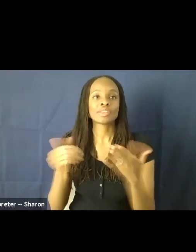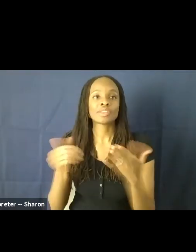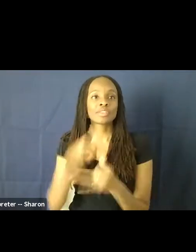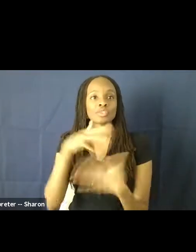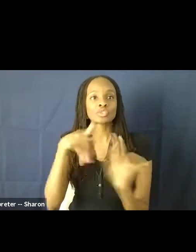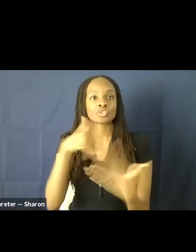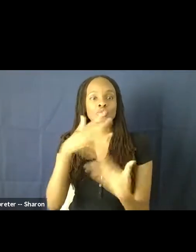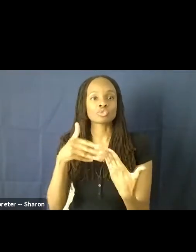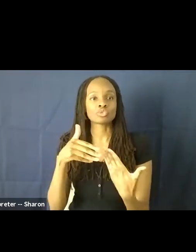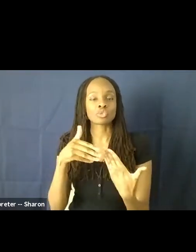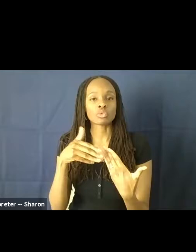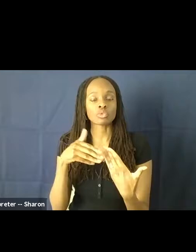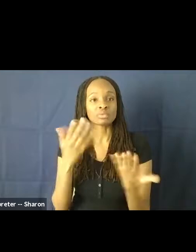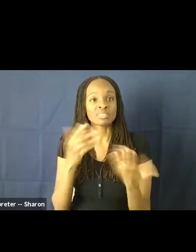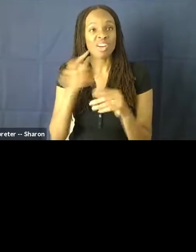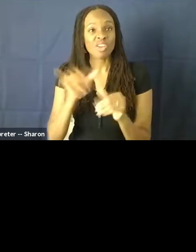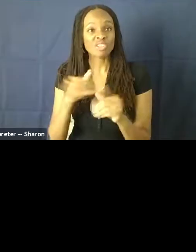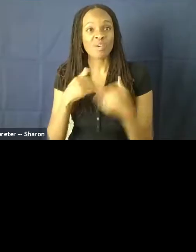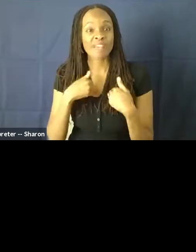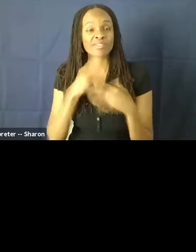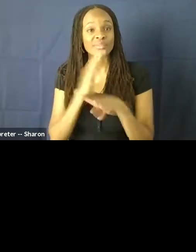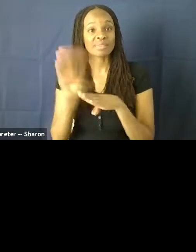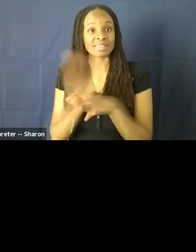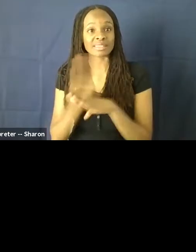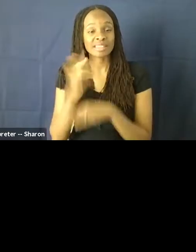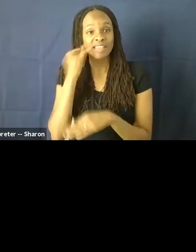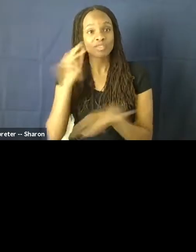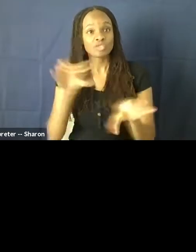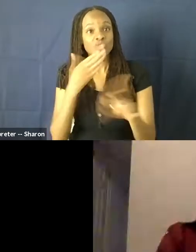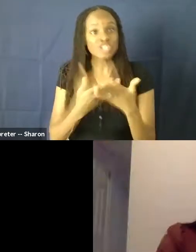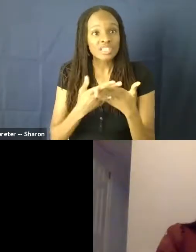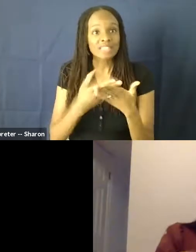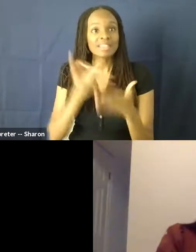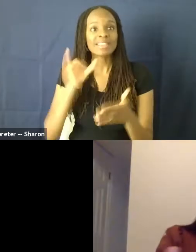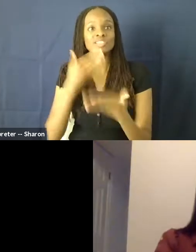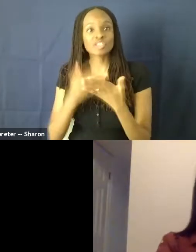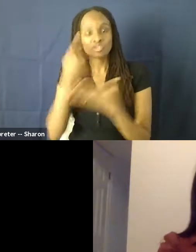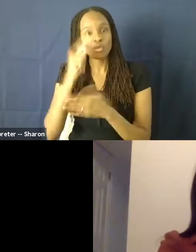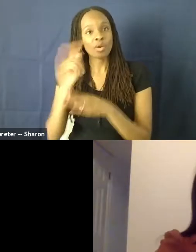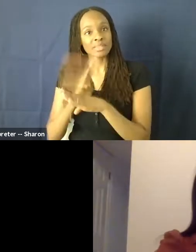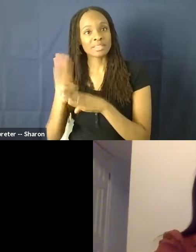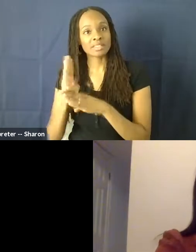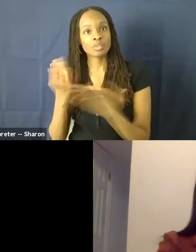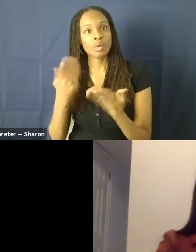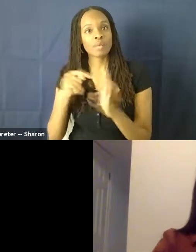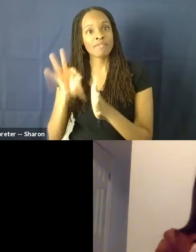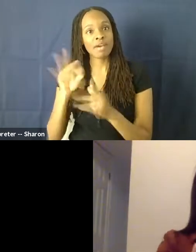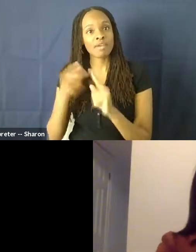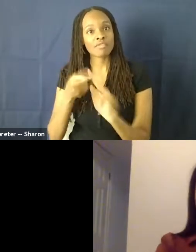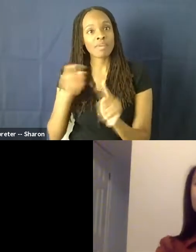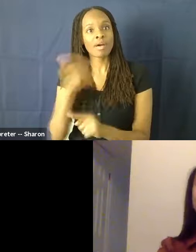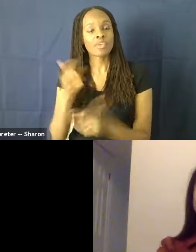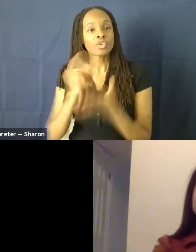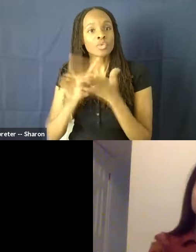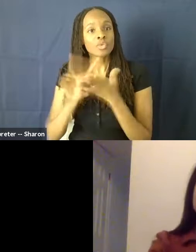business imperative and doing good is good for business. And what we have found out from some of our other research is that when you